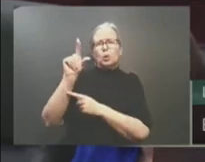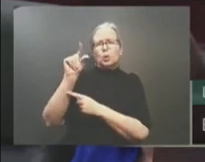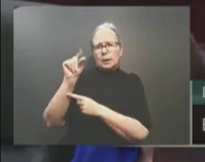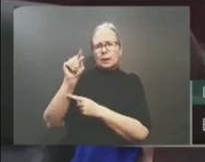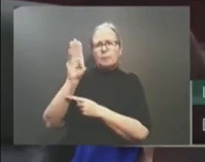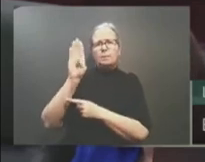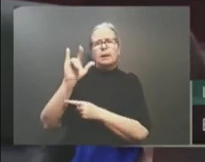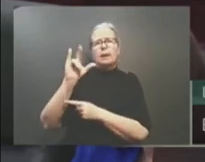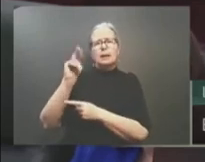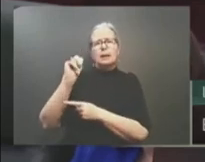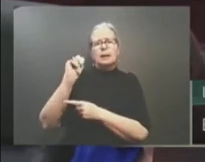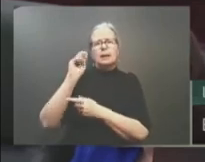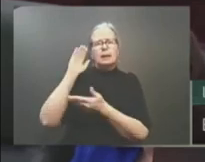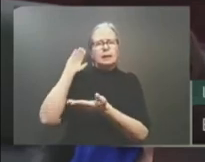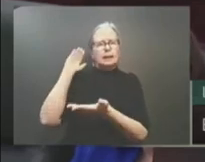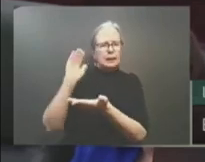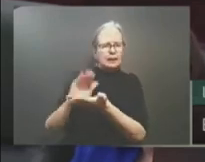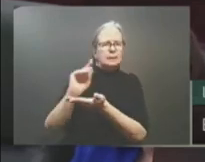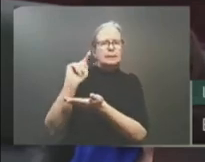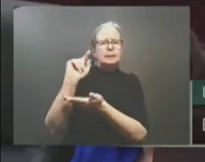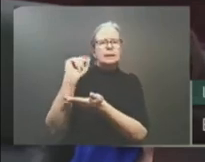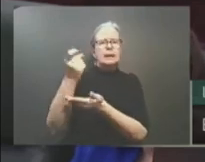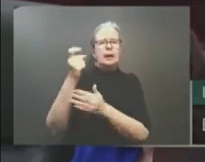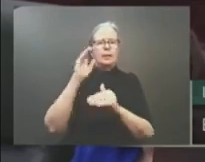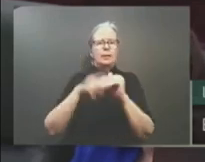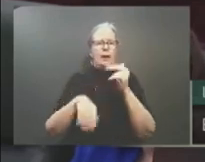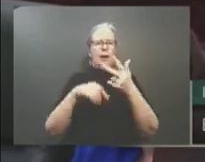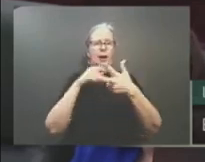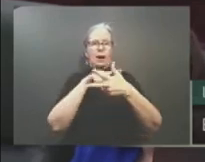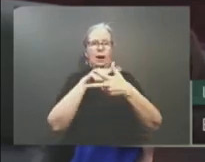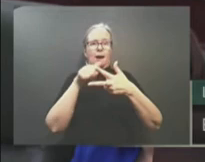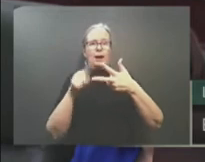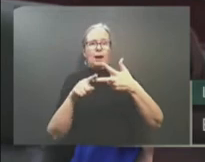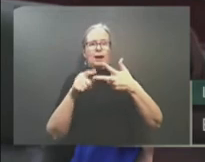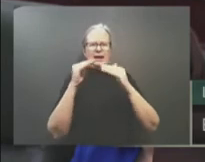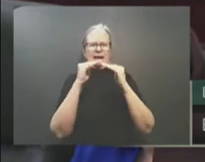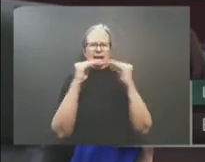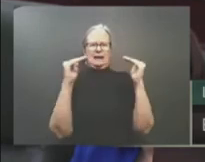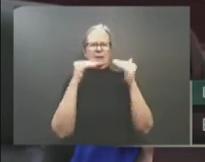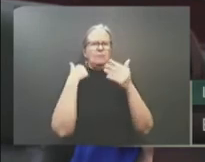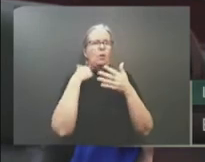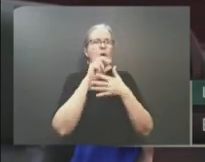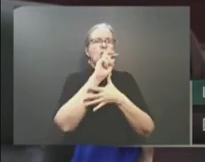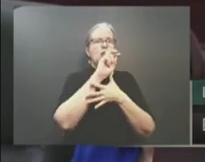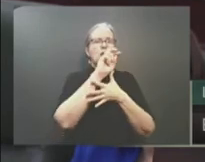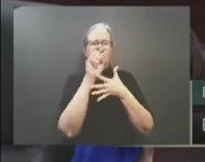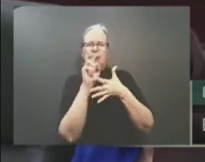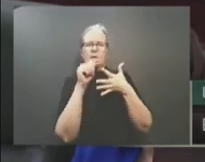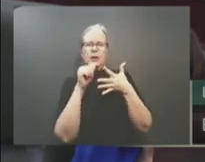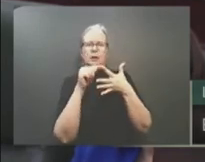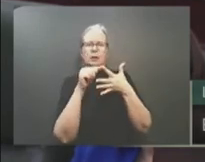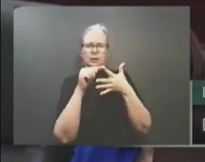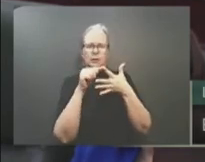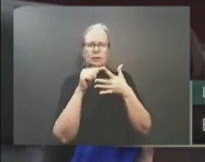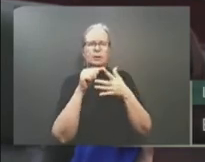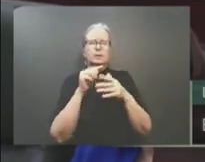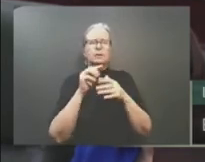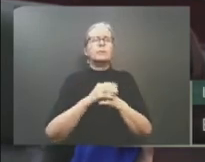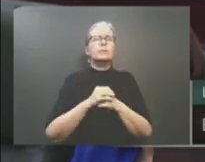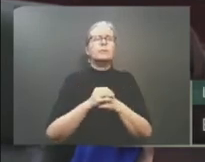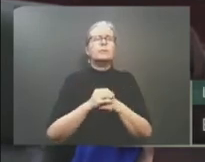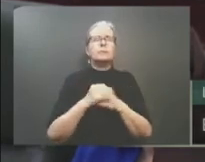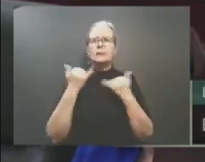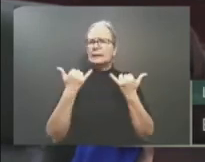Today, after some very difficult years, the opportunities for small businesses and entrepreneurs are exploding.